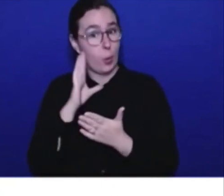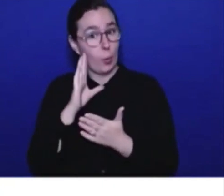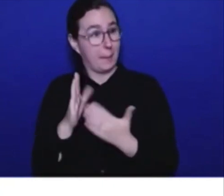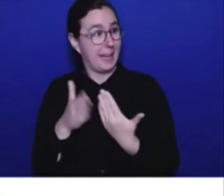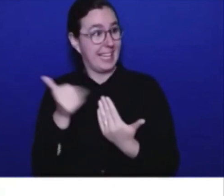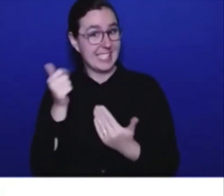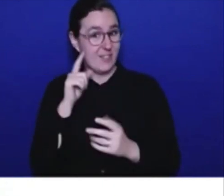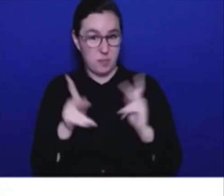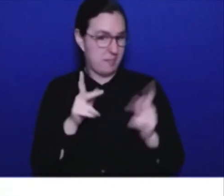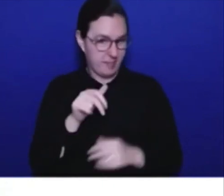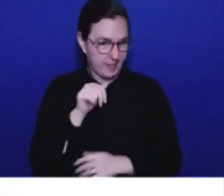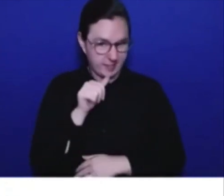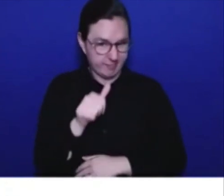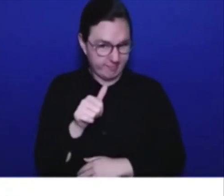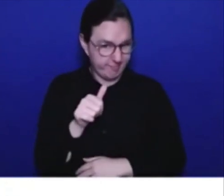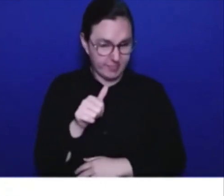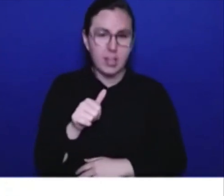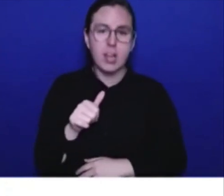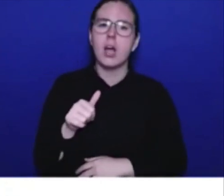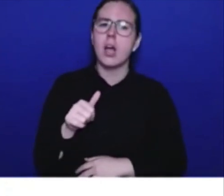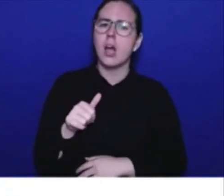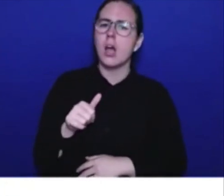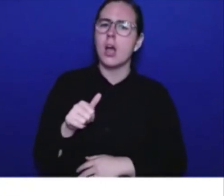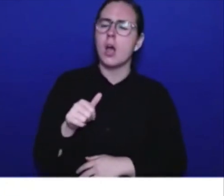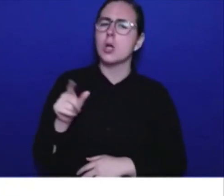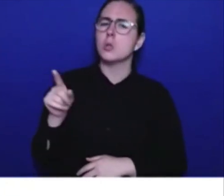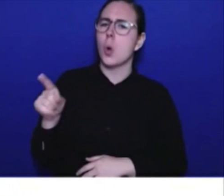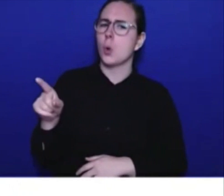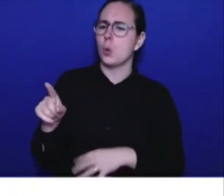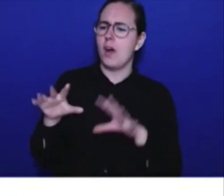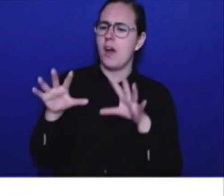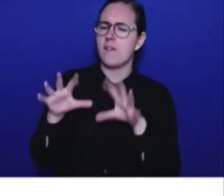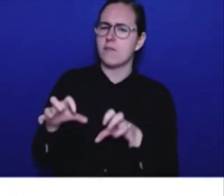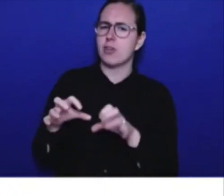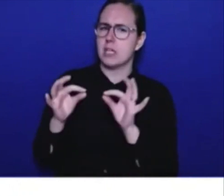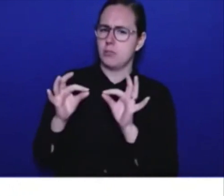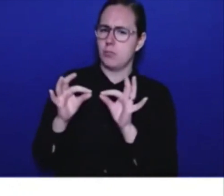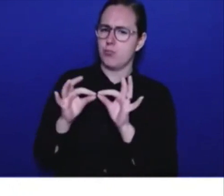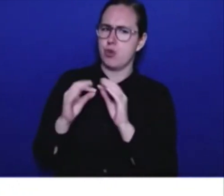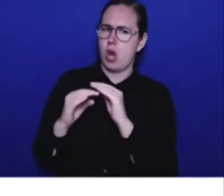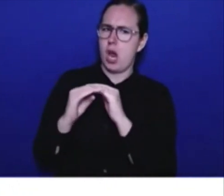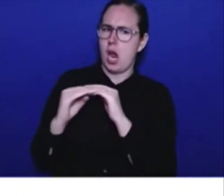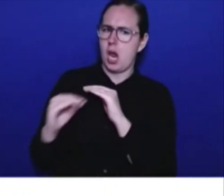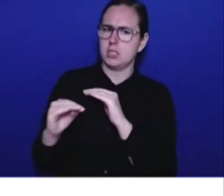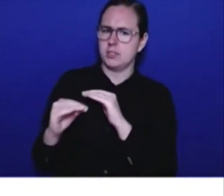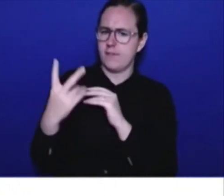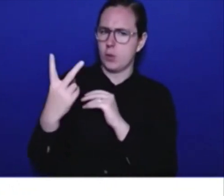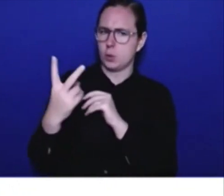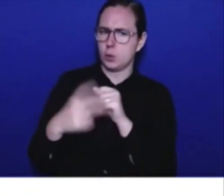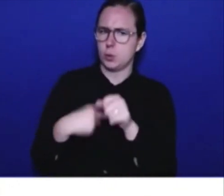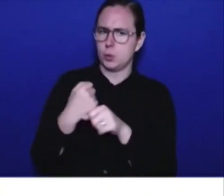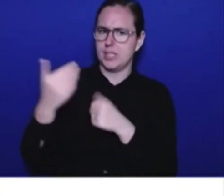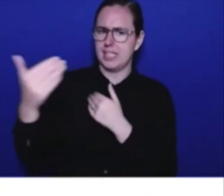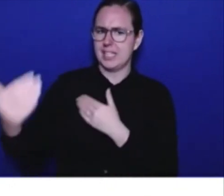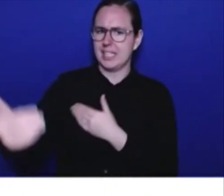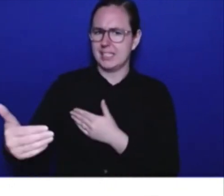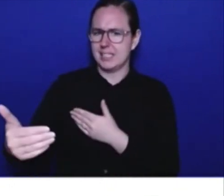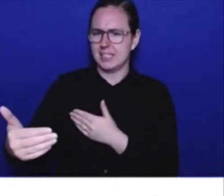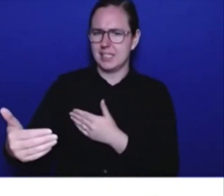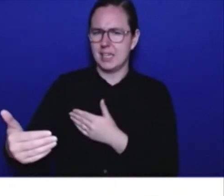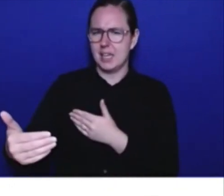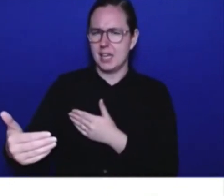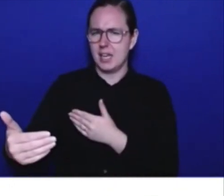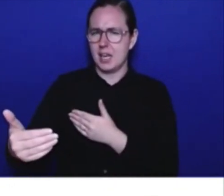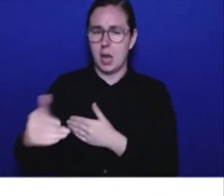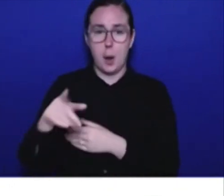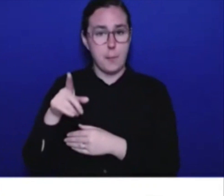in freezing rates now when we don't know what the economic picture looks like ahead? And are you not just using ICBC